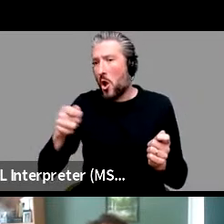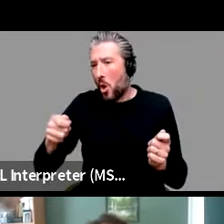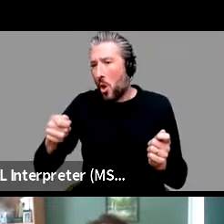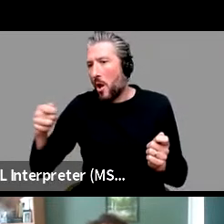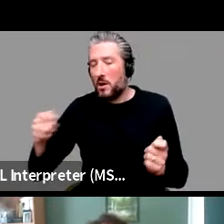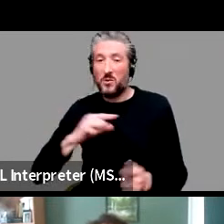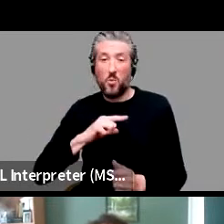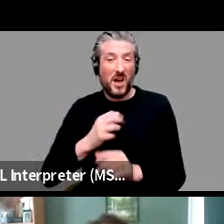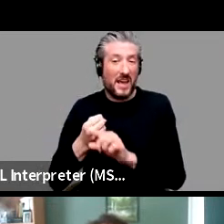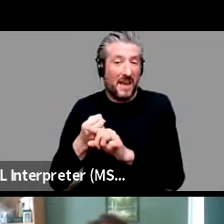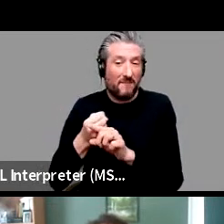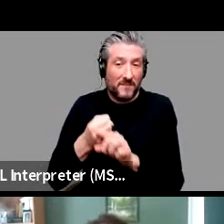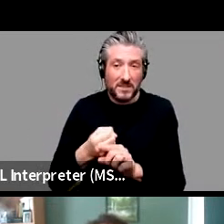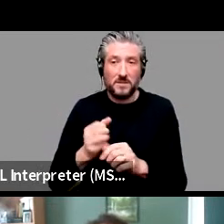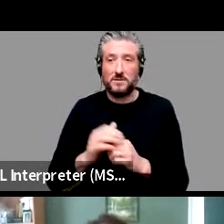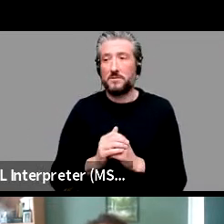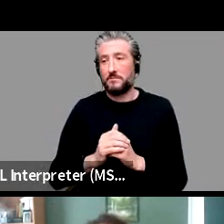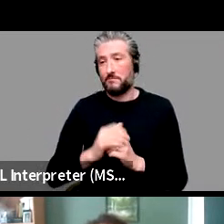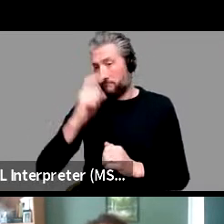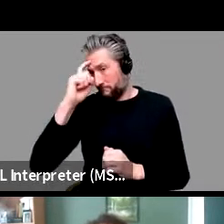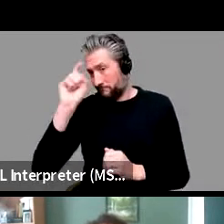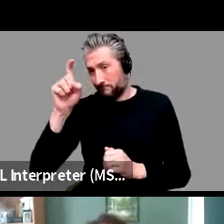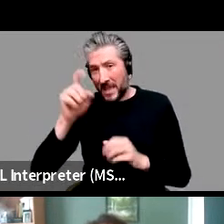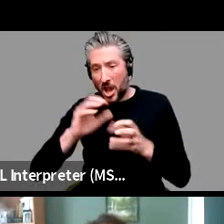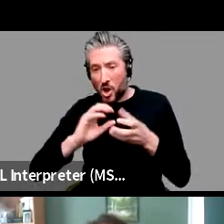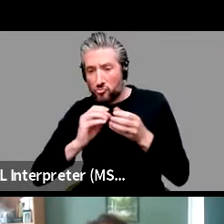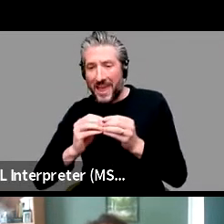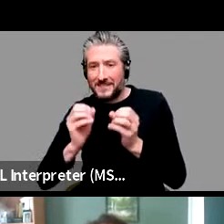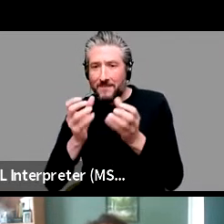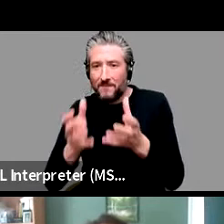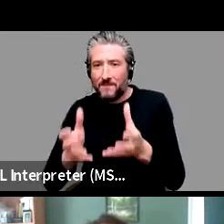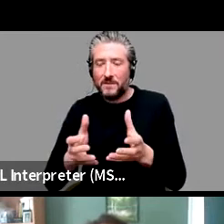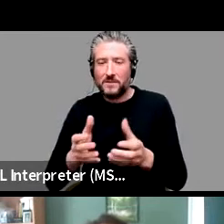And so, you know, things once again, get longer.